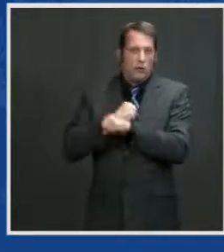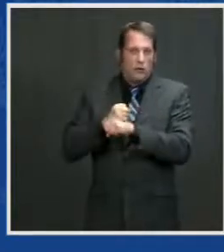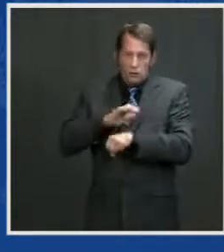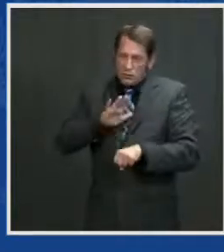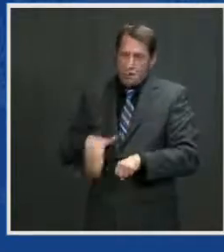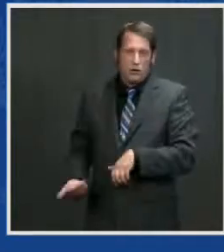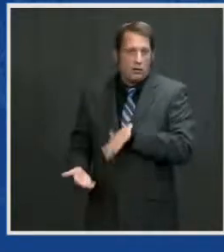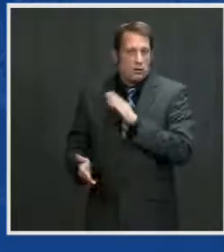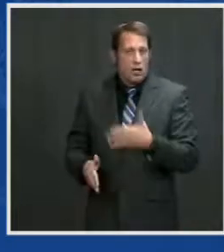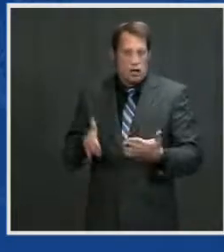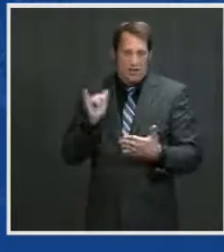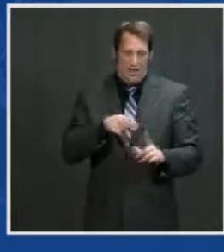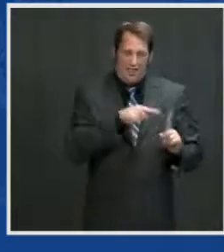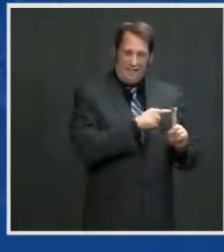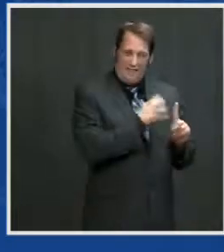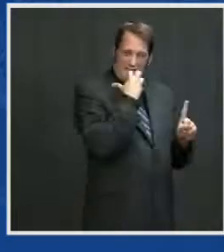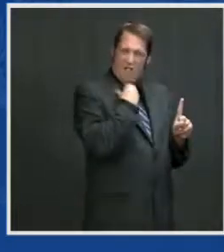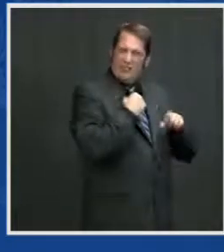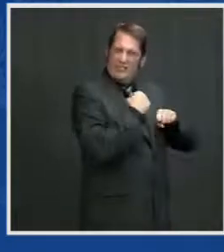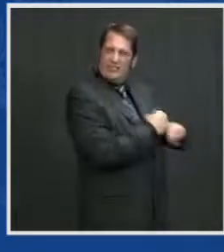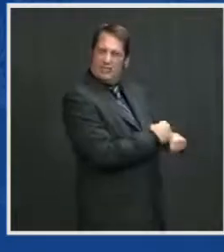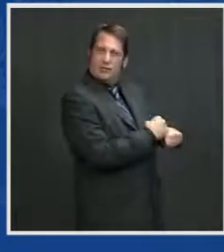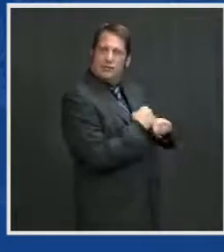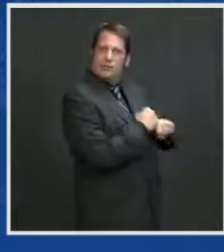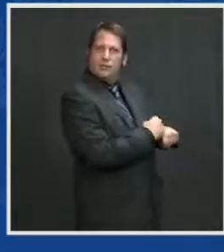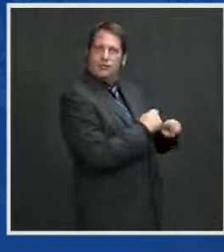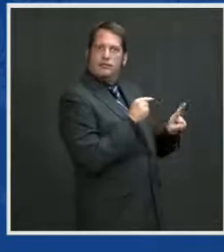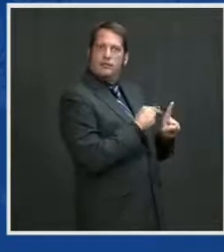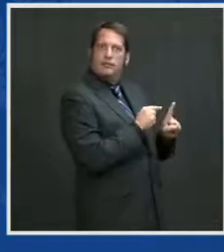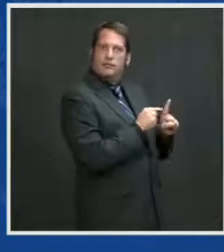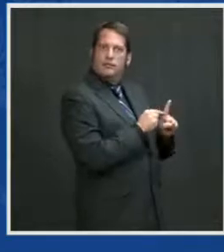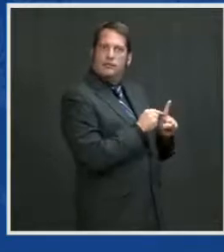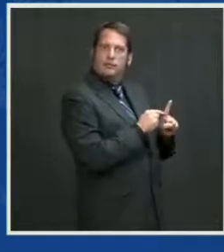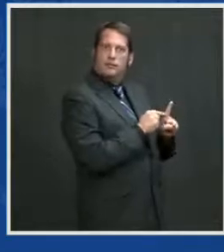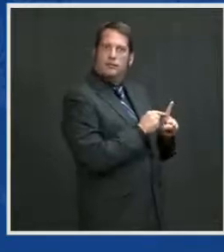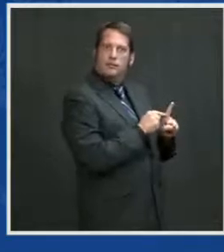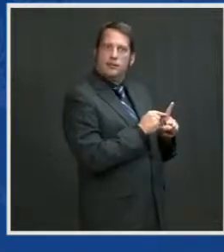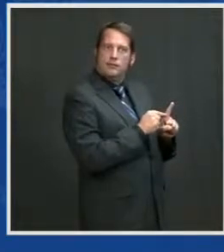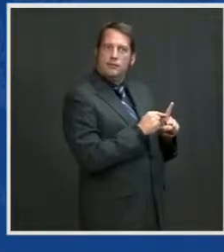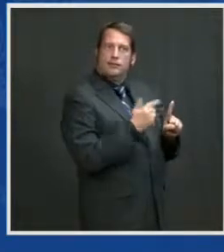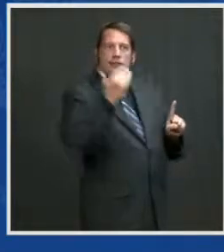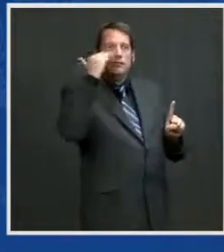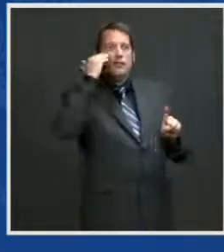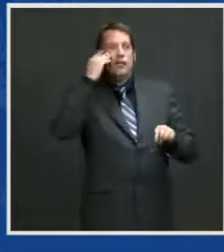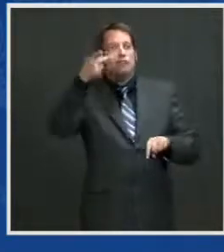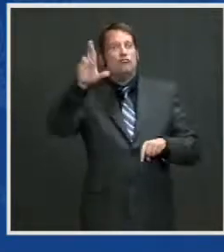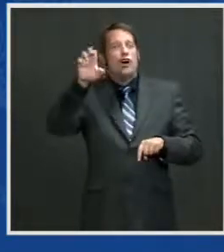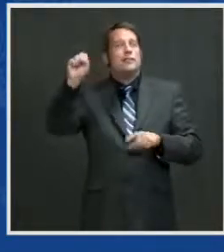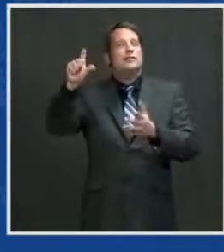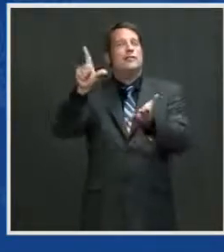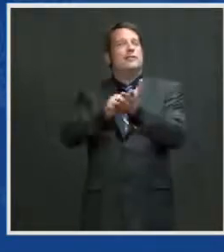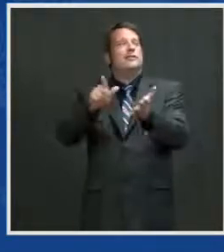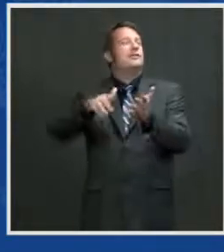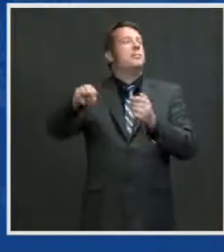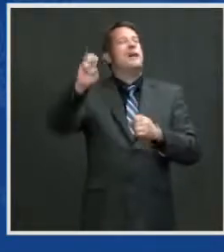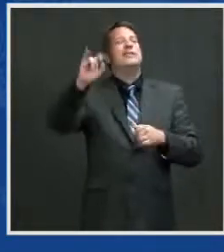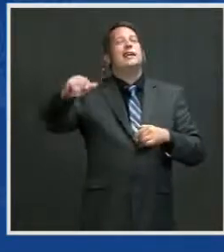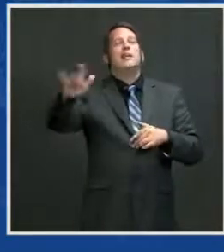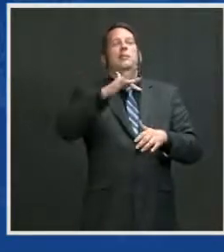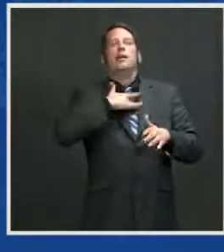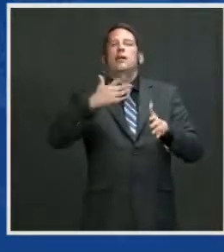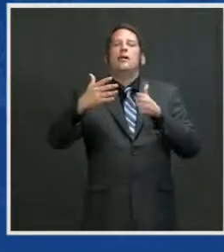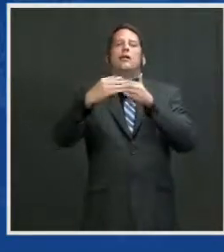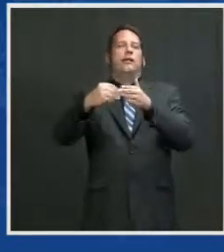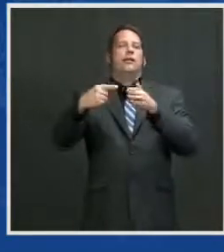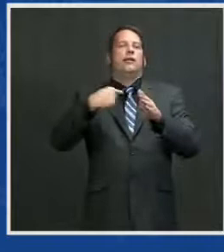Folks, look, I'm often quoted by the press as saying, America leads not by the example of its